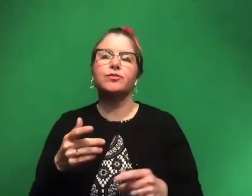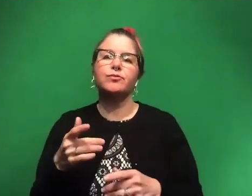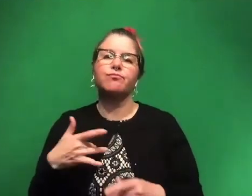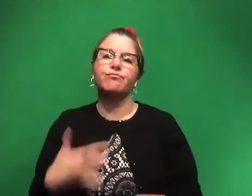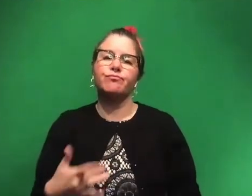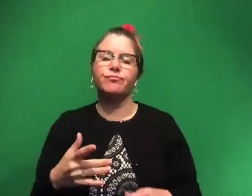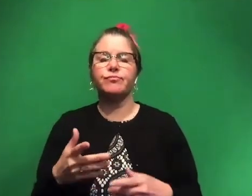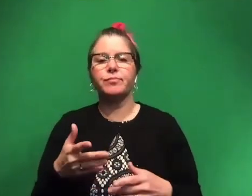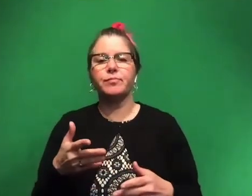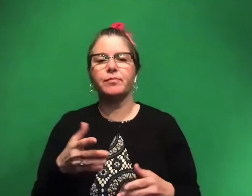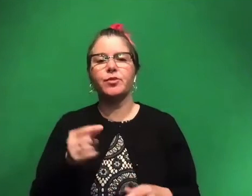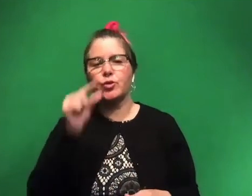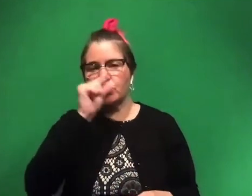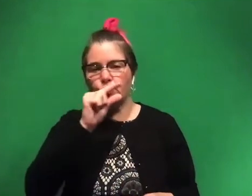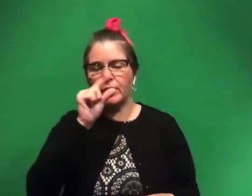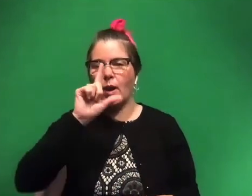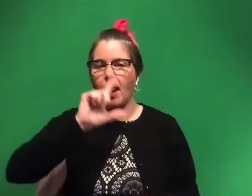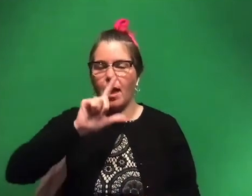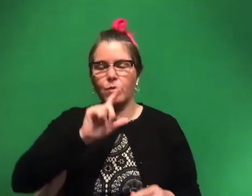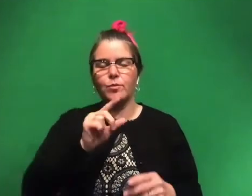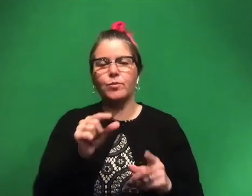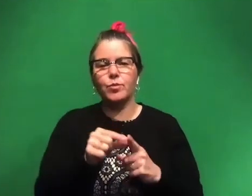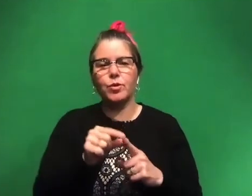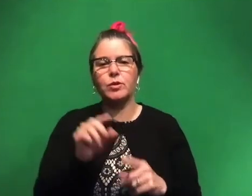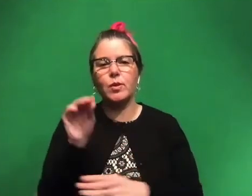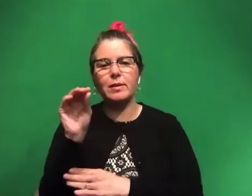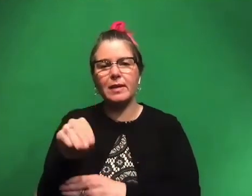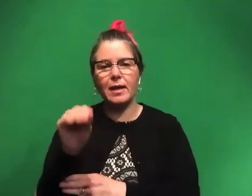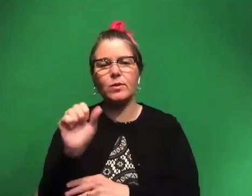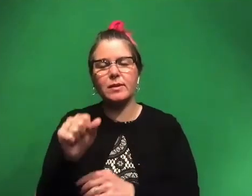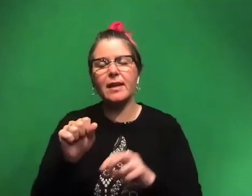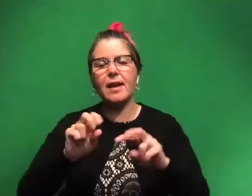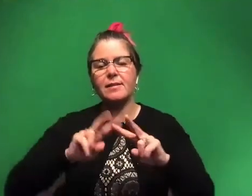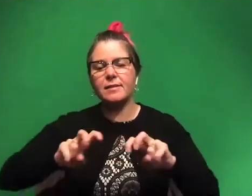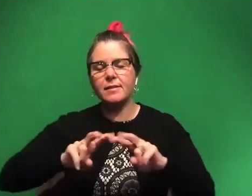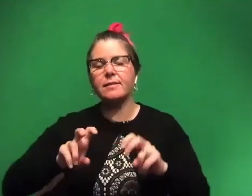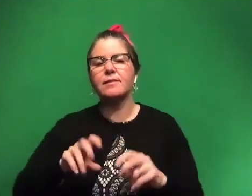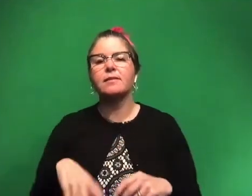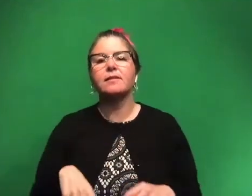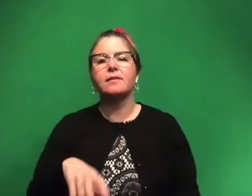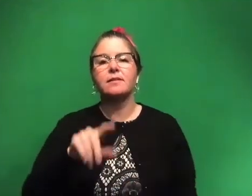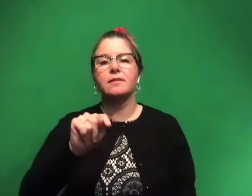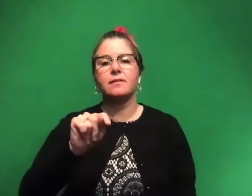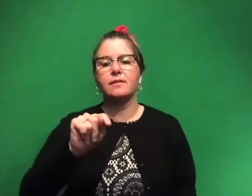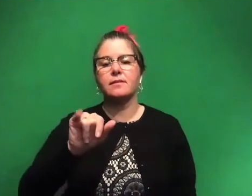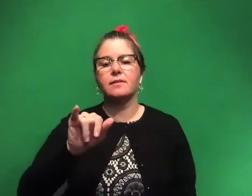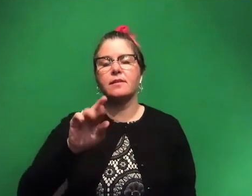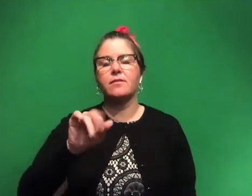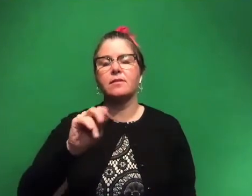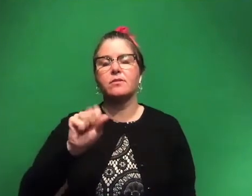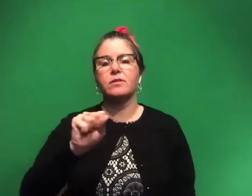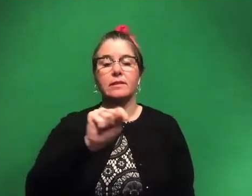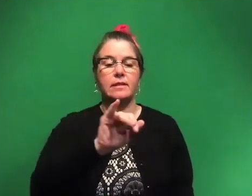use Greek or Latin words. So dinosaurs, you can kind of decode them, actually. So Tyrannosaurus rex is tyrant,